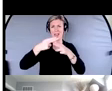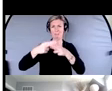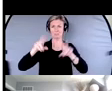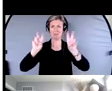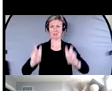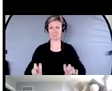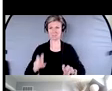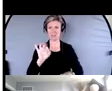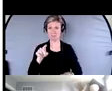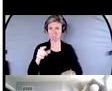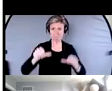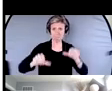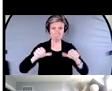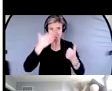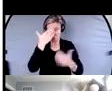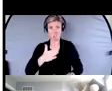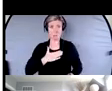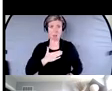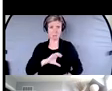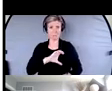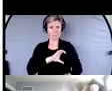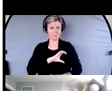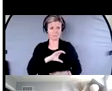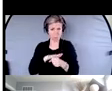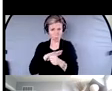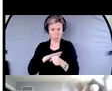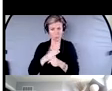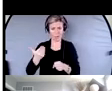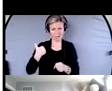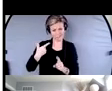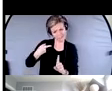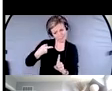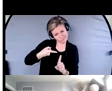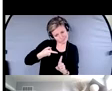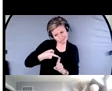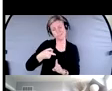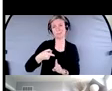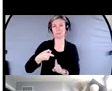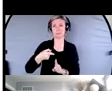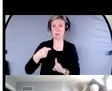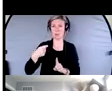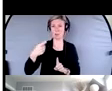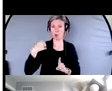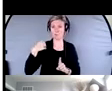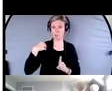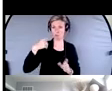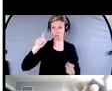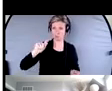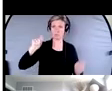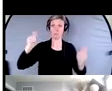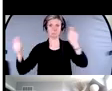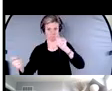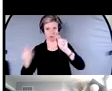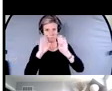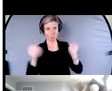know, call your local service and find out if they have an officer that deals specifically with seniors support issues. You can also